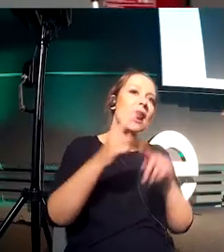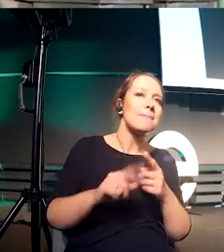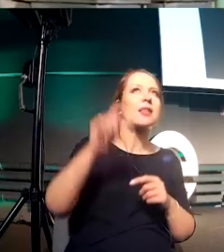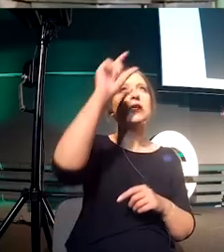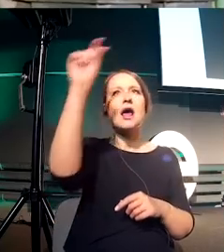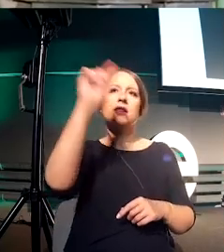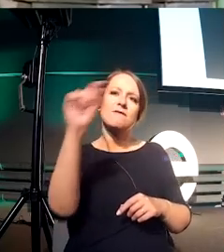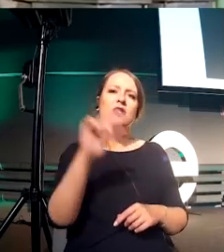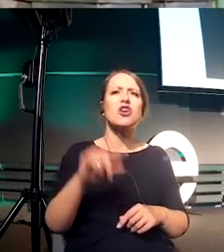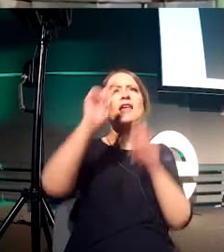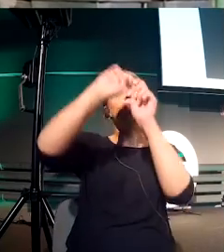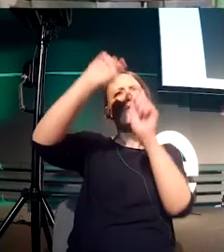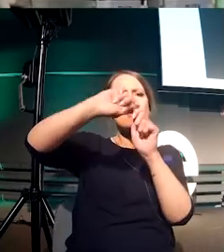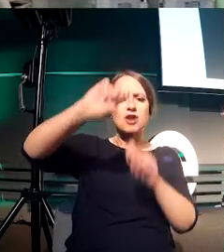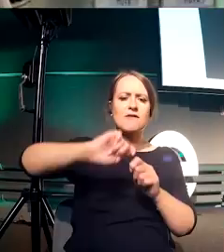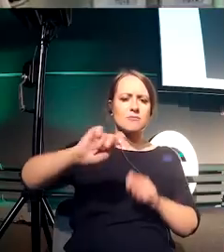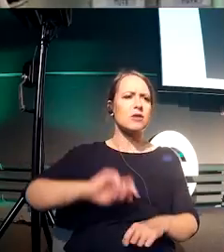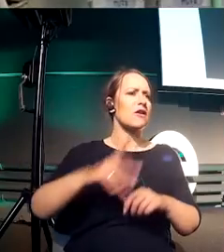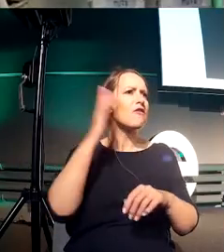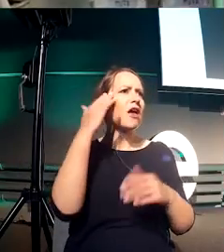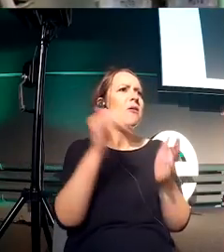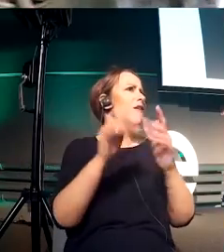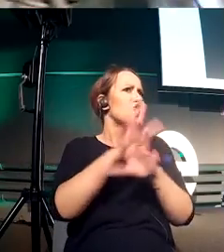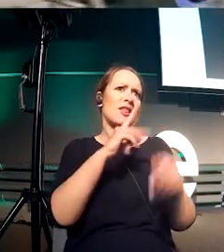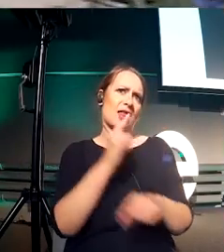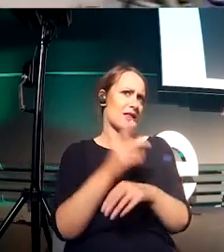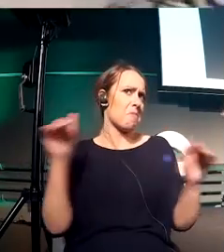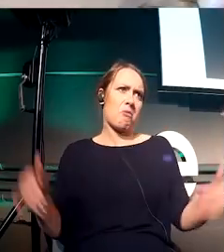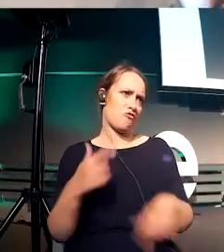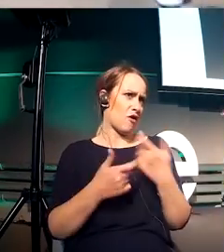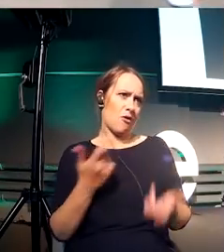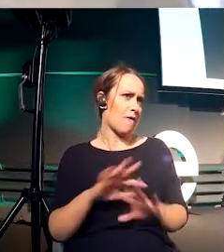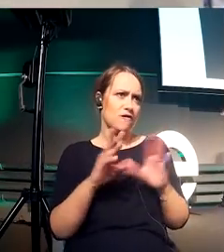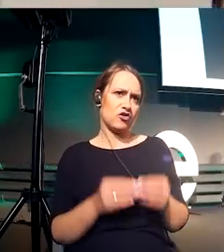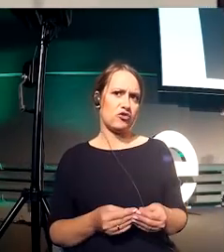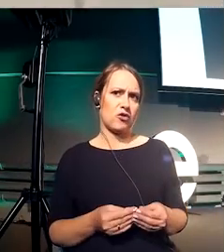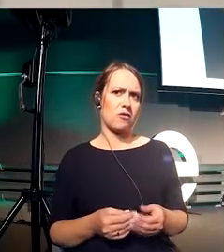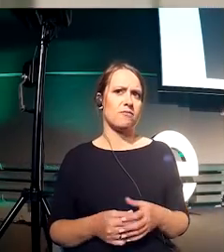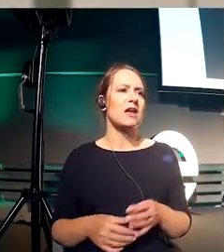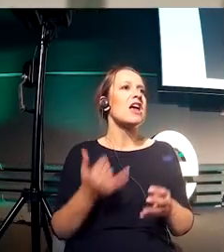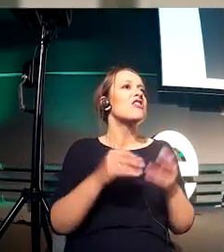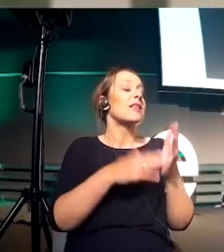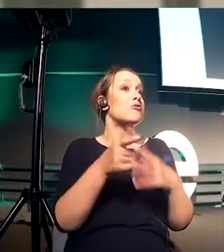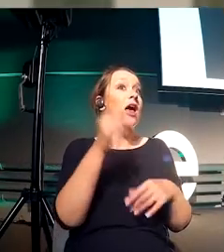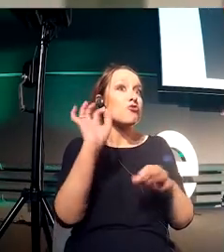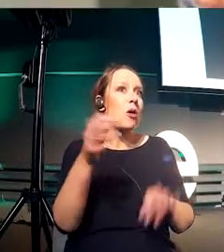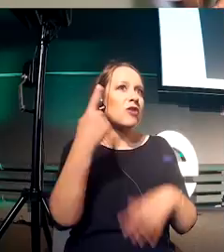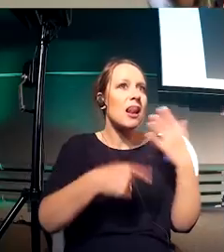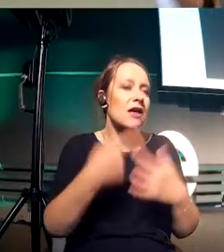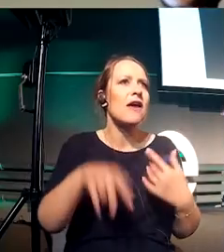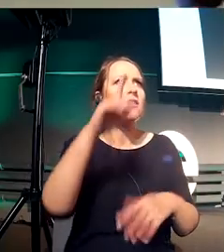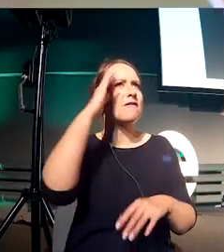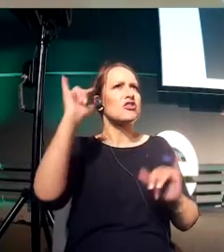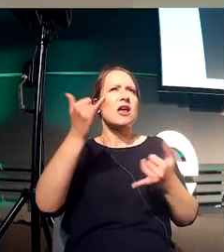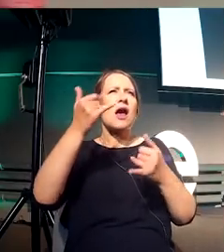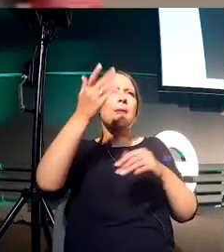You can make all these decisions if you're really smart in math and really quick, and you can just divide everything and create it as it should be.